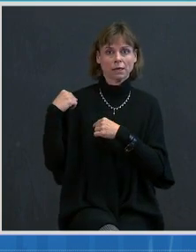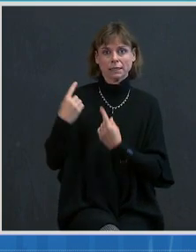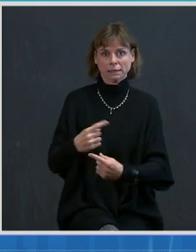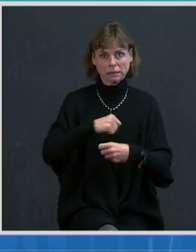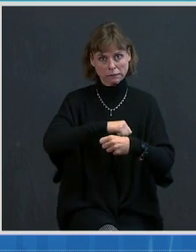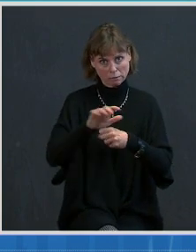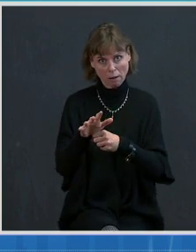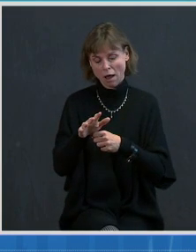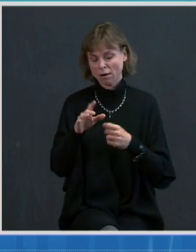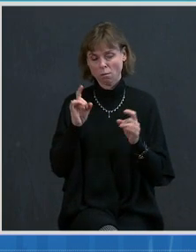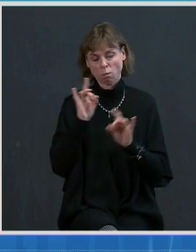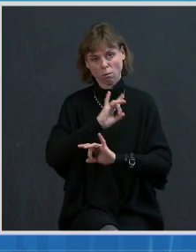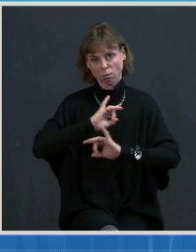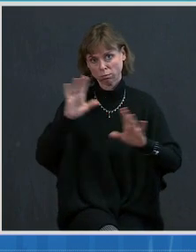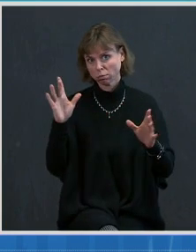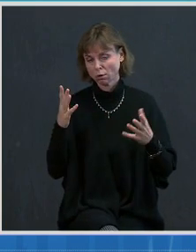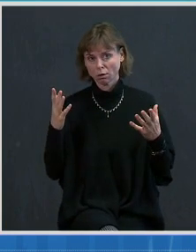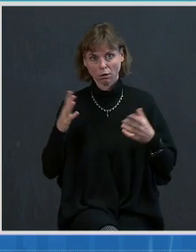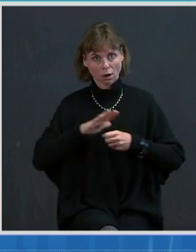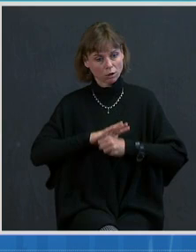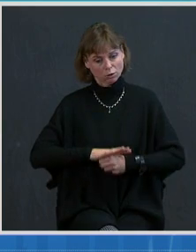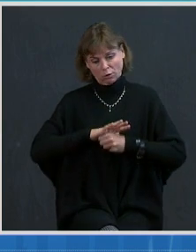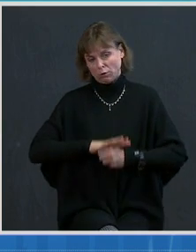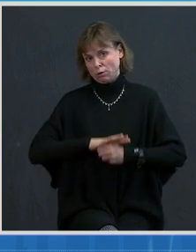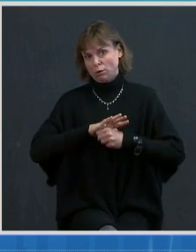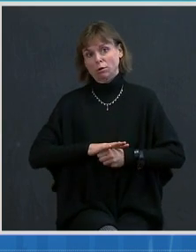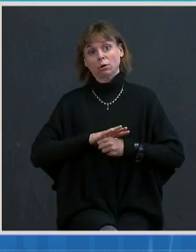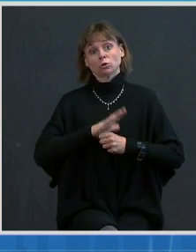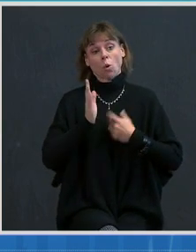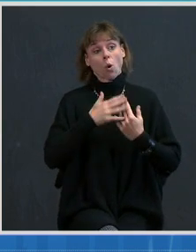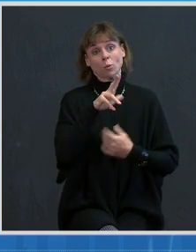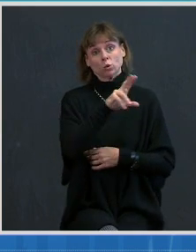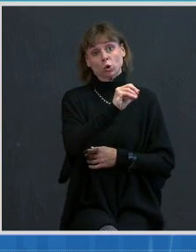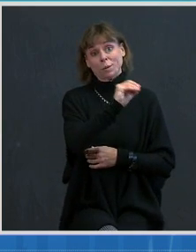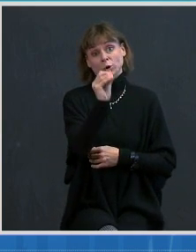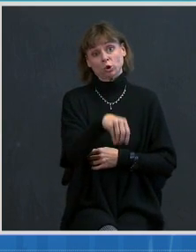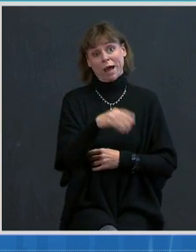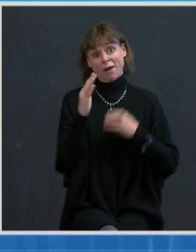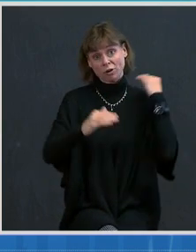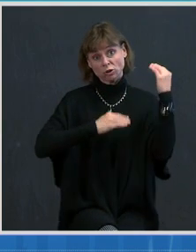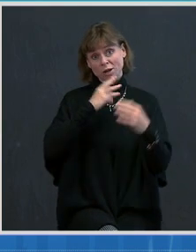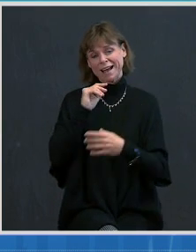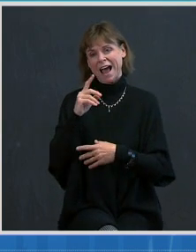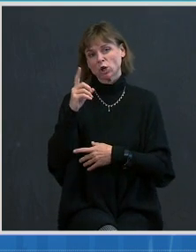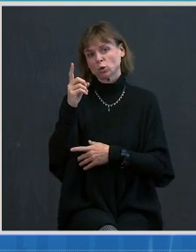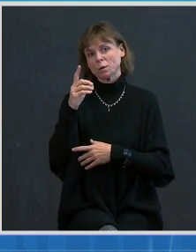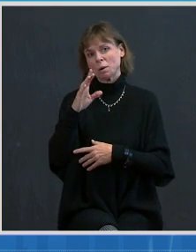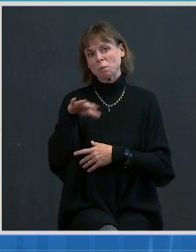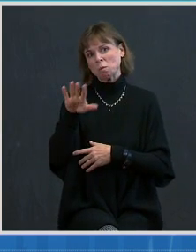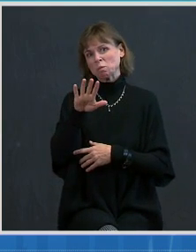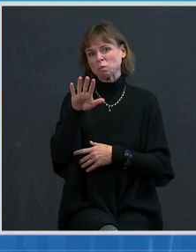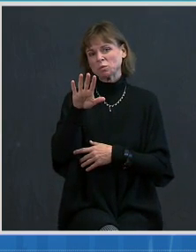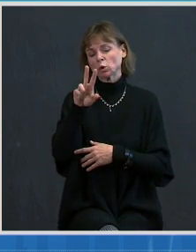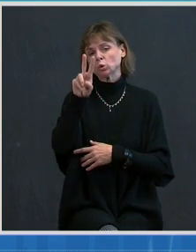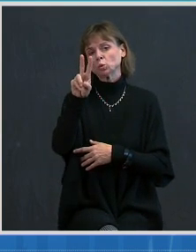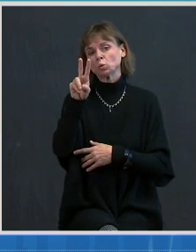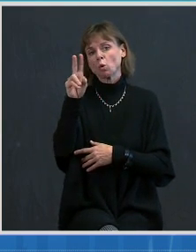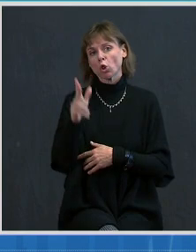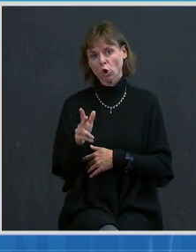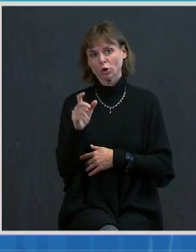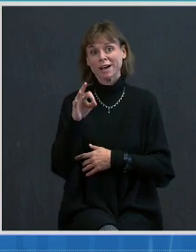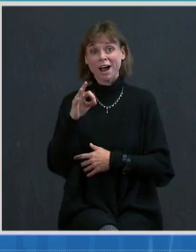Nearly 30 percent of adults and nearly two-thirds of seniors have now received their first vaccination shot.